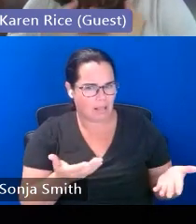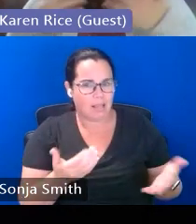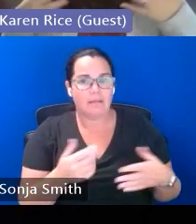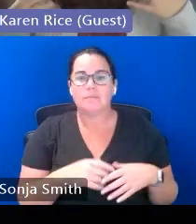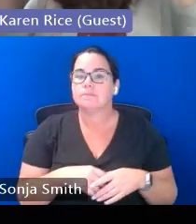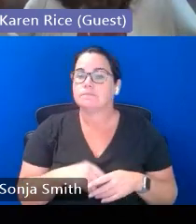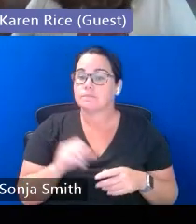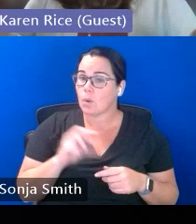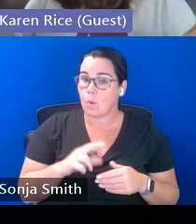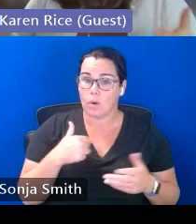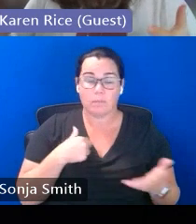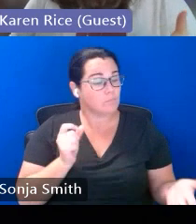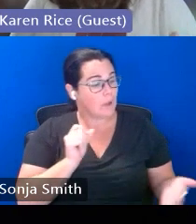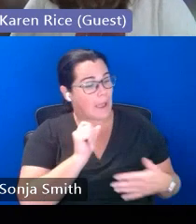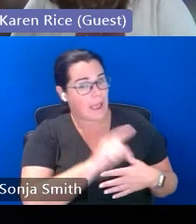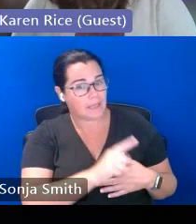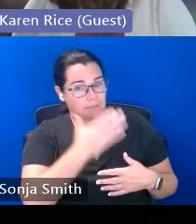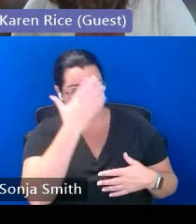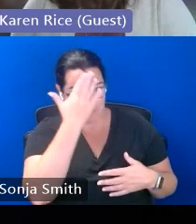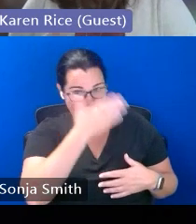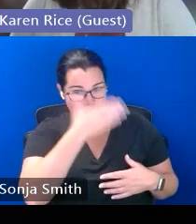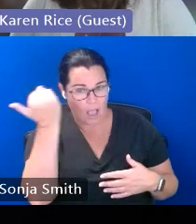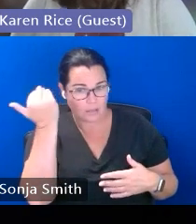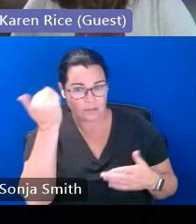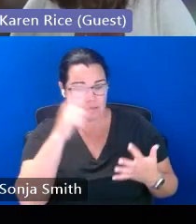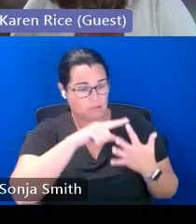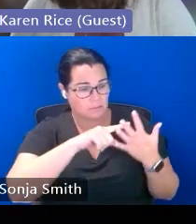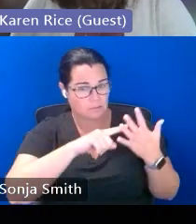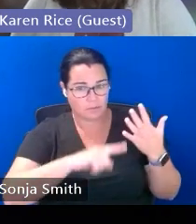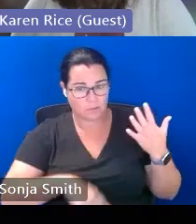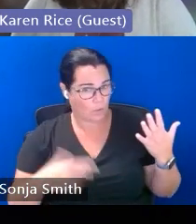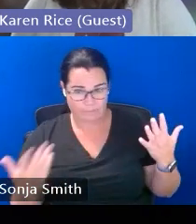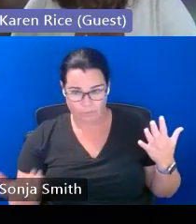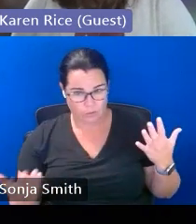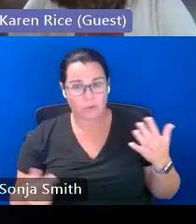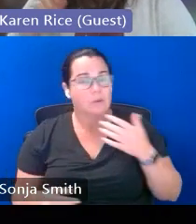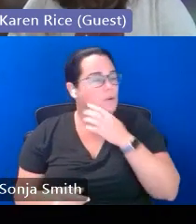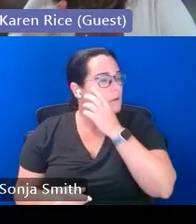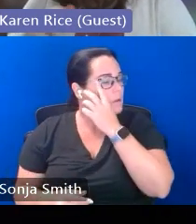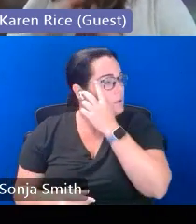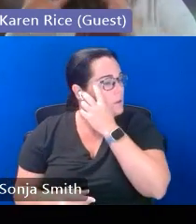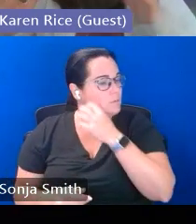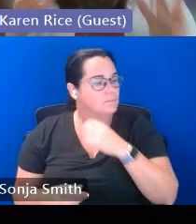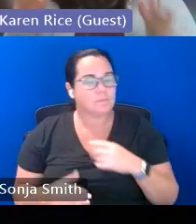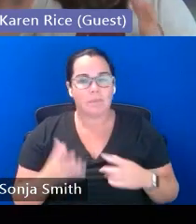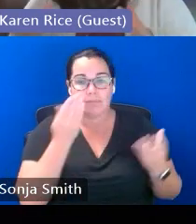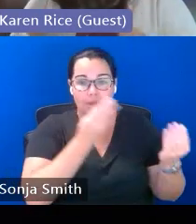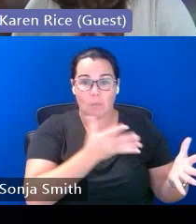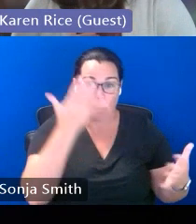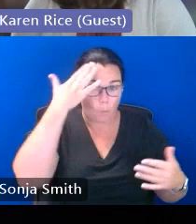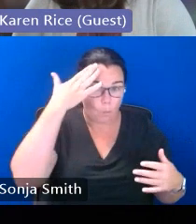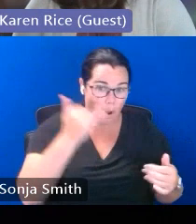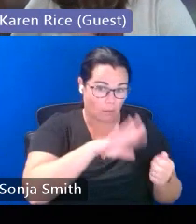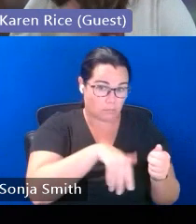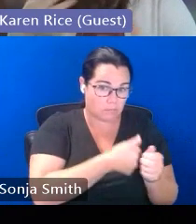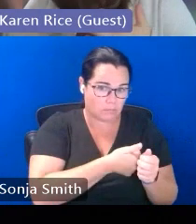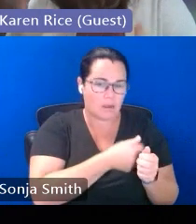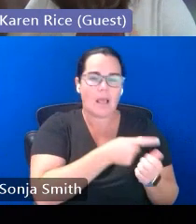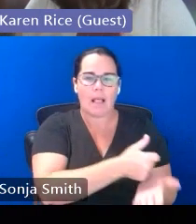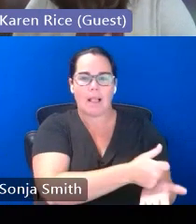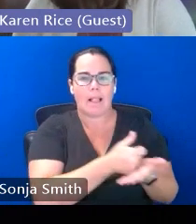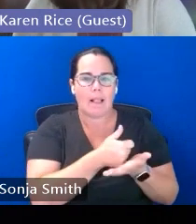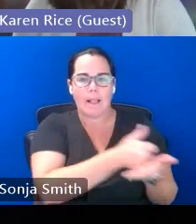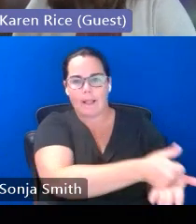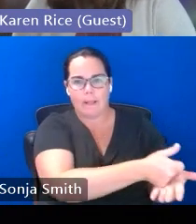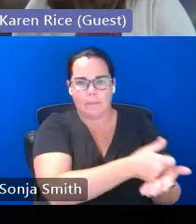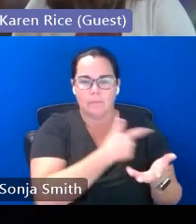because whatever the situation is but letting families know is going to help them to understand kind of our educational system a little bit better